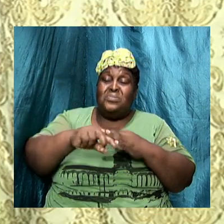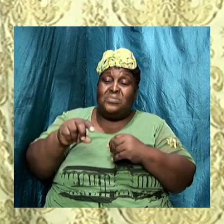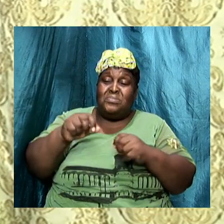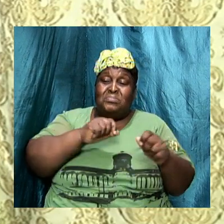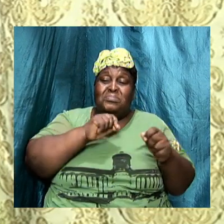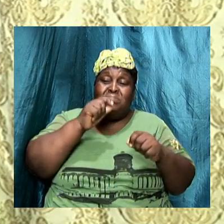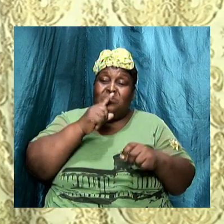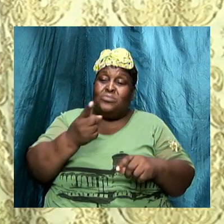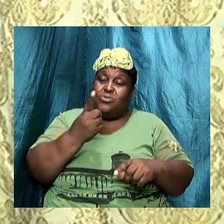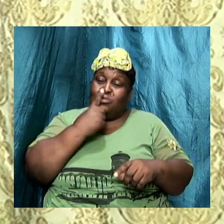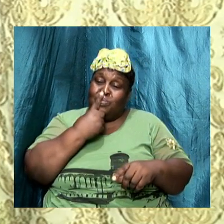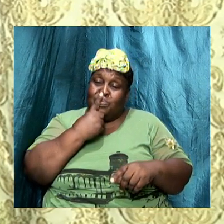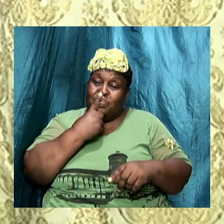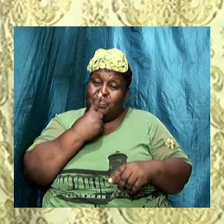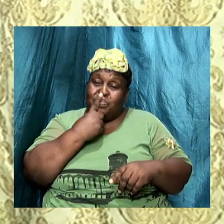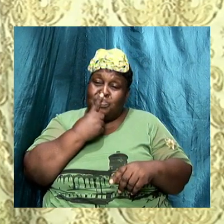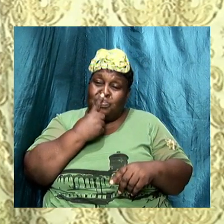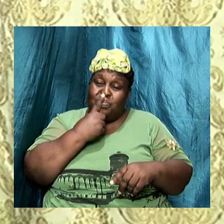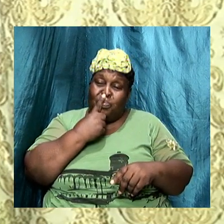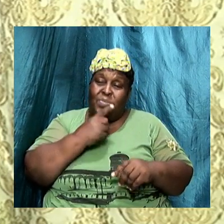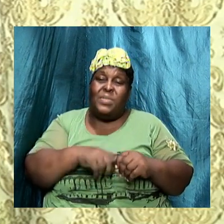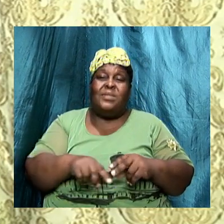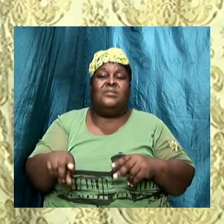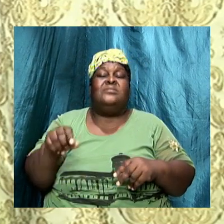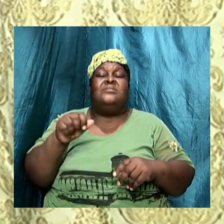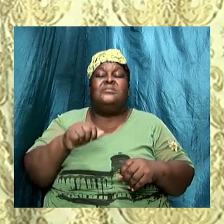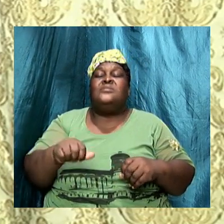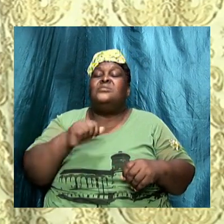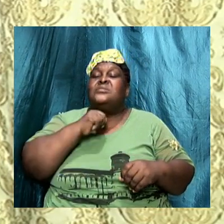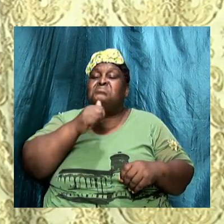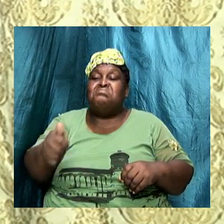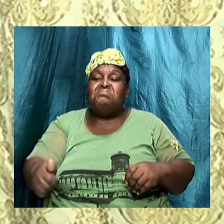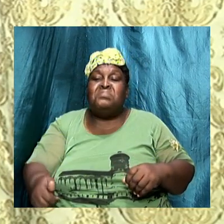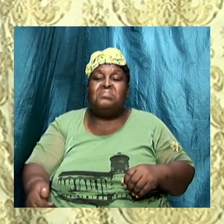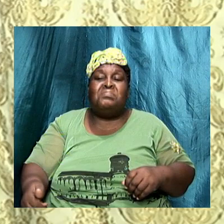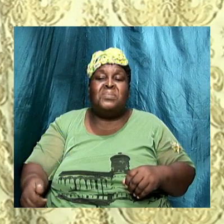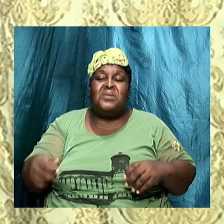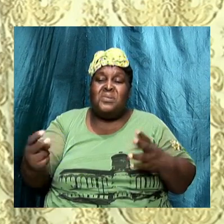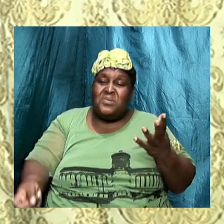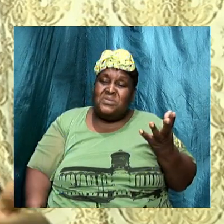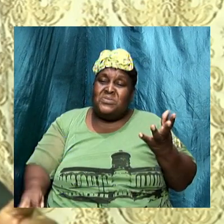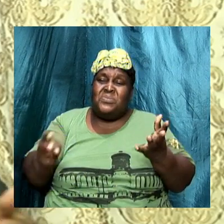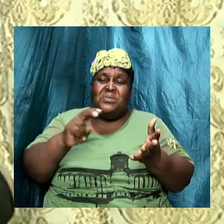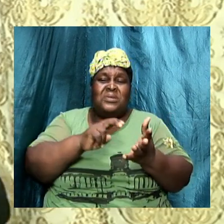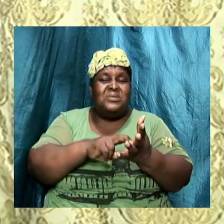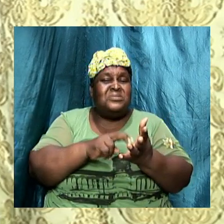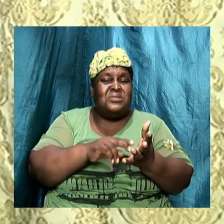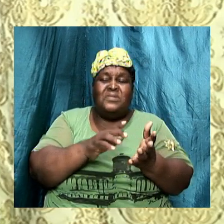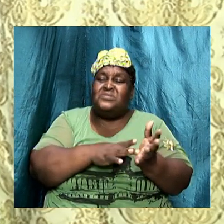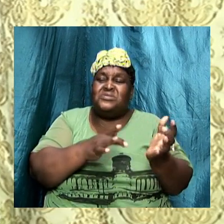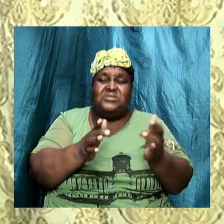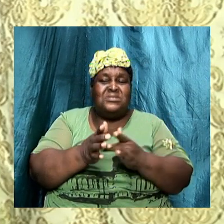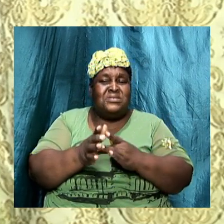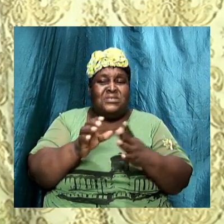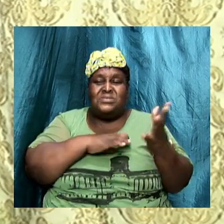meant that they would discredit the resurrection of Jesus Christ and we see it in scriptures